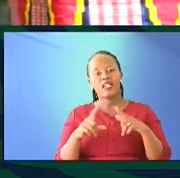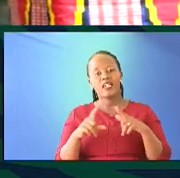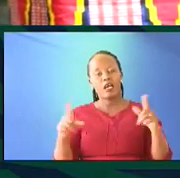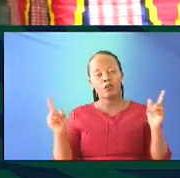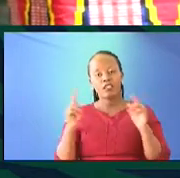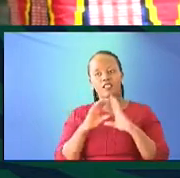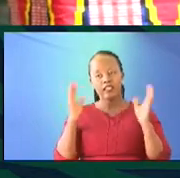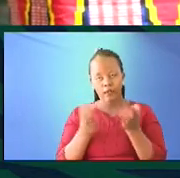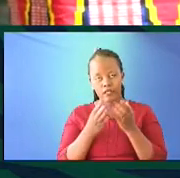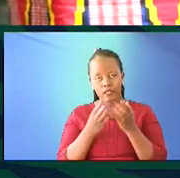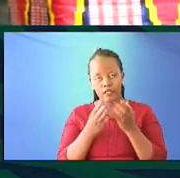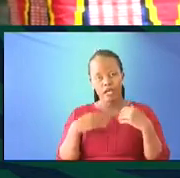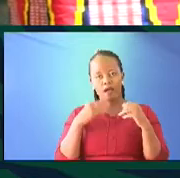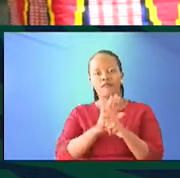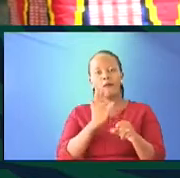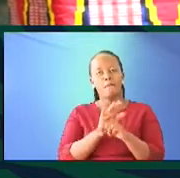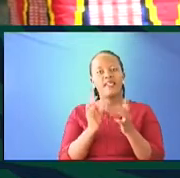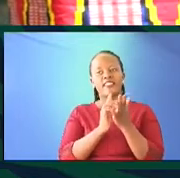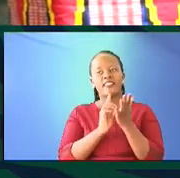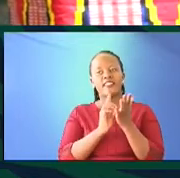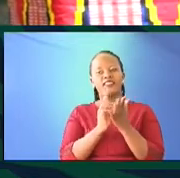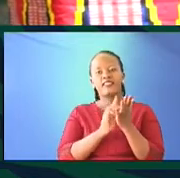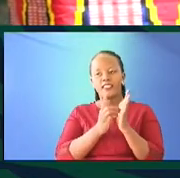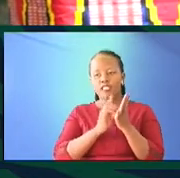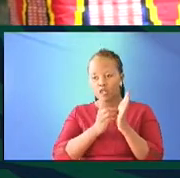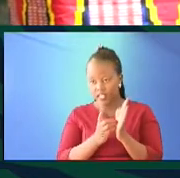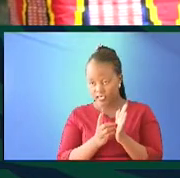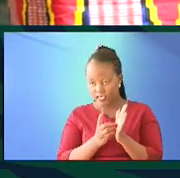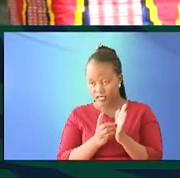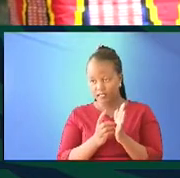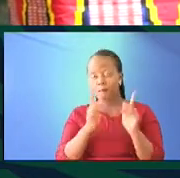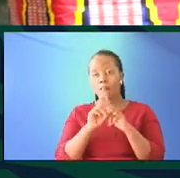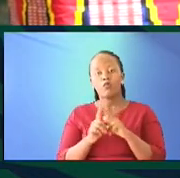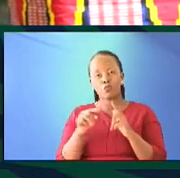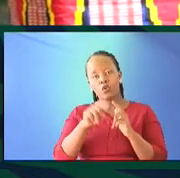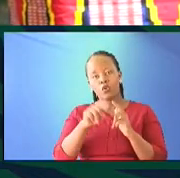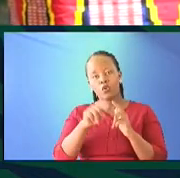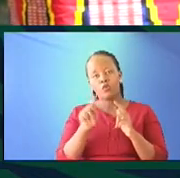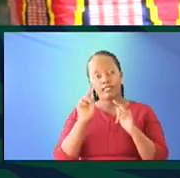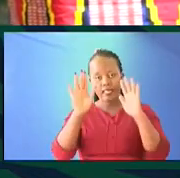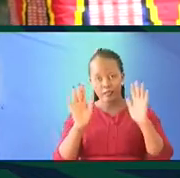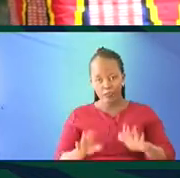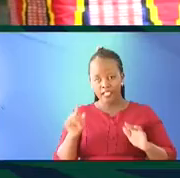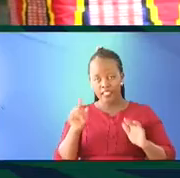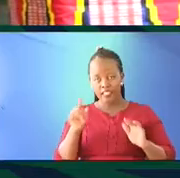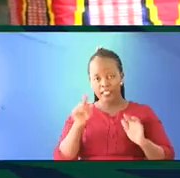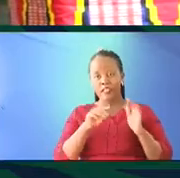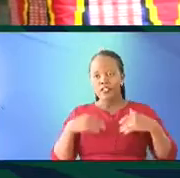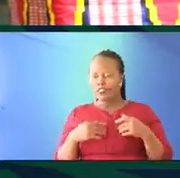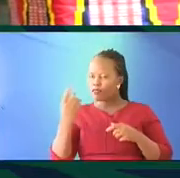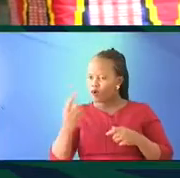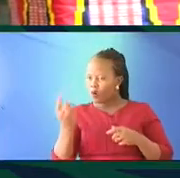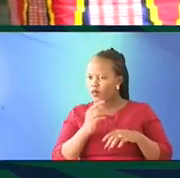they have vast numbers of dictionaries, and you cannot ever finish writing dictionaries. And therefore, it's important that we have, not just